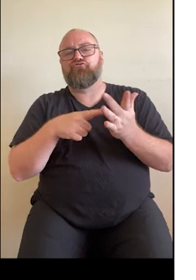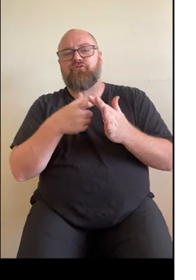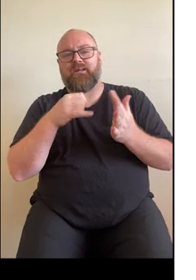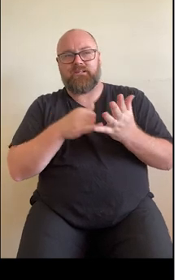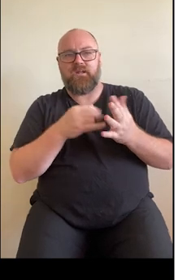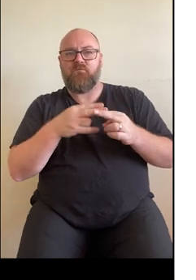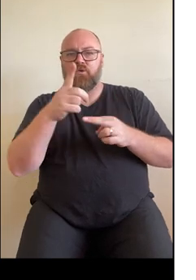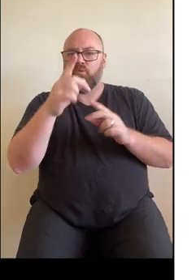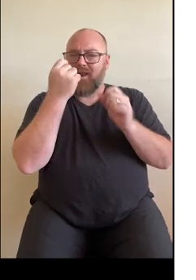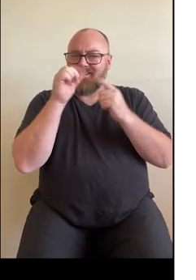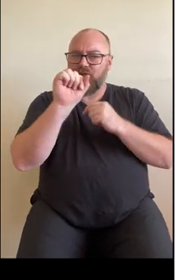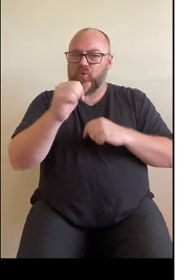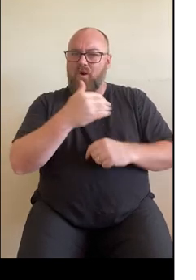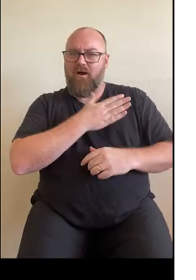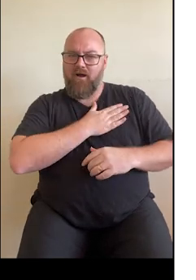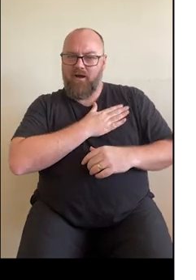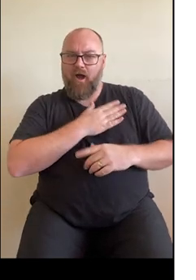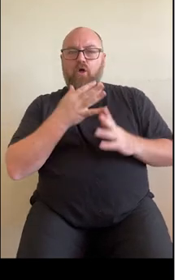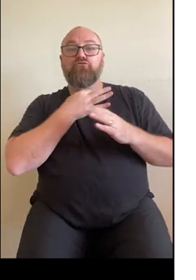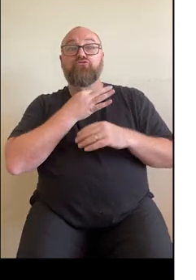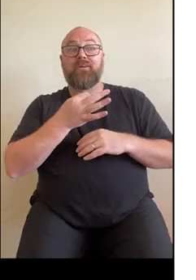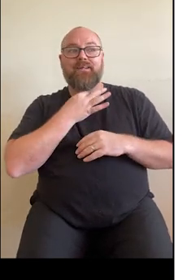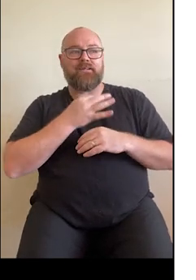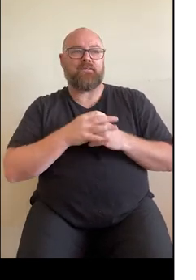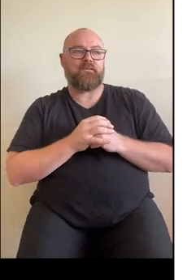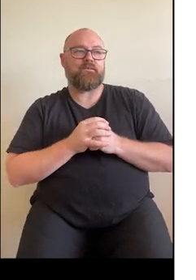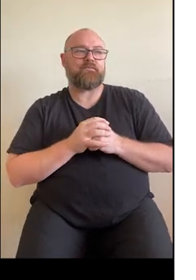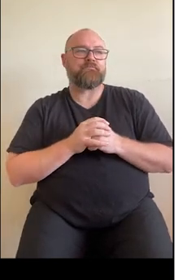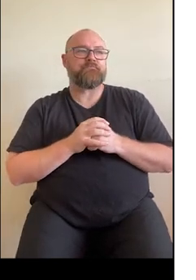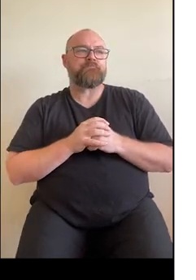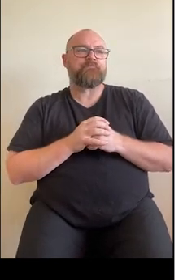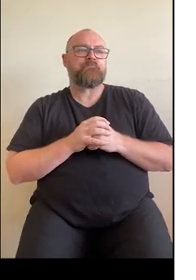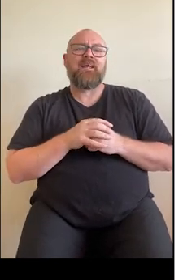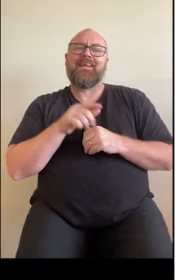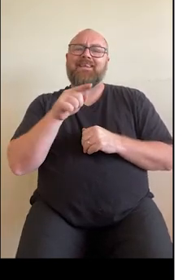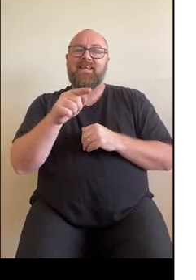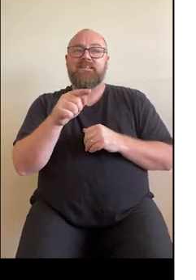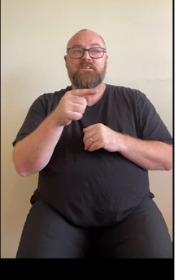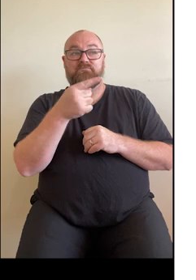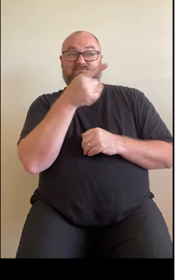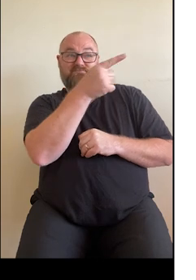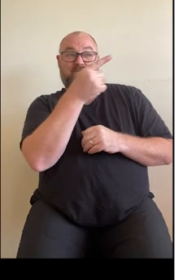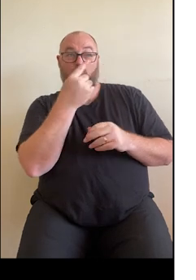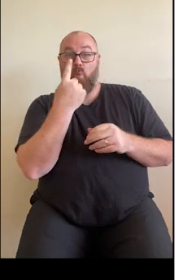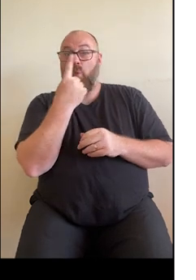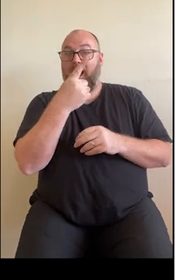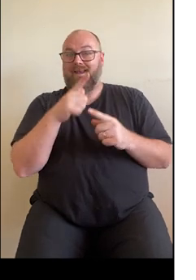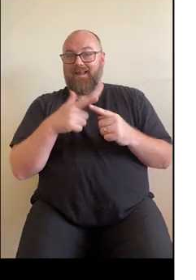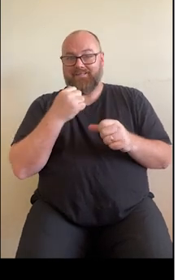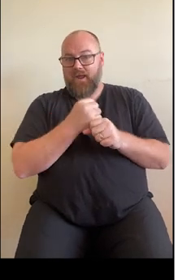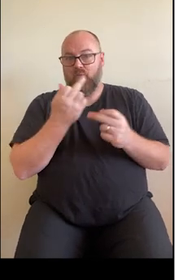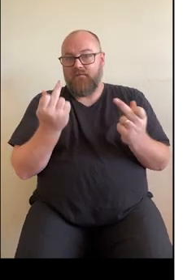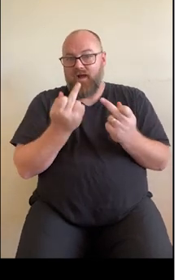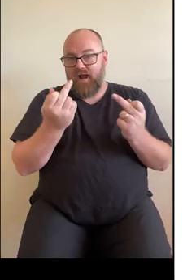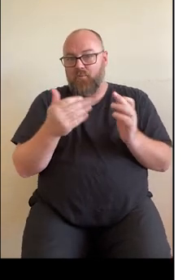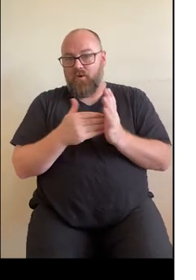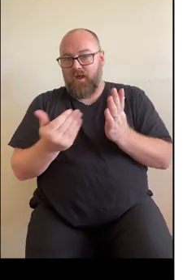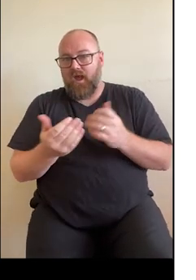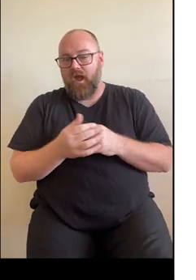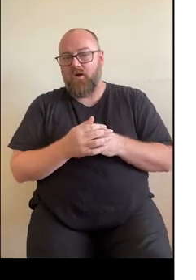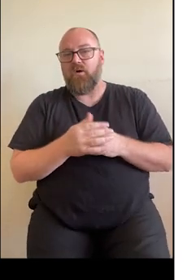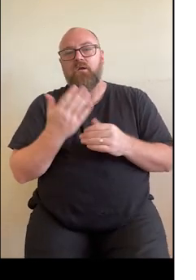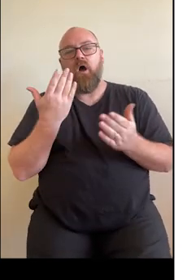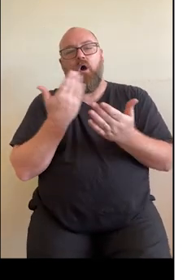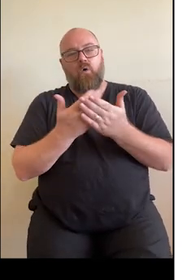understand and will help you manage and reduce your risk of cardiovascular disease. This is just one of the examples that we have available within our